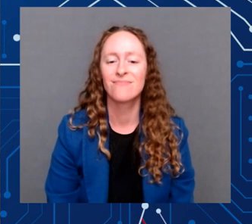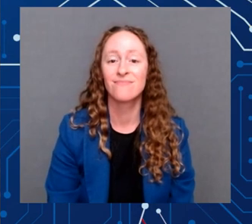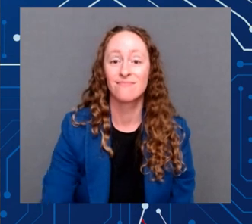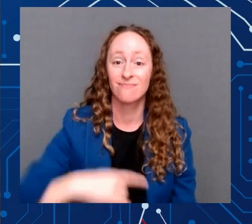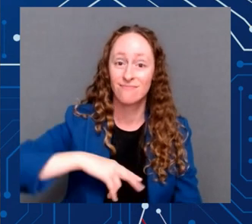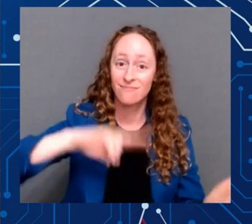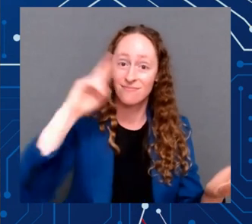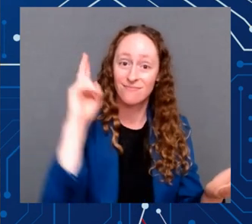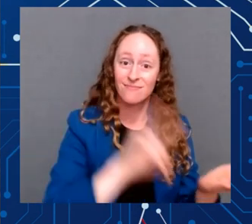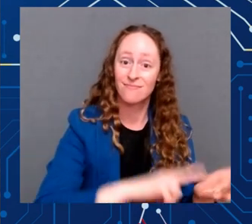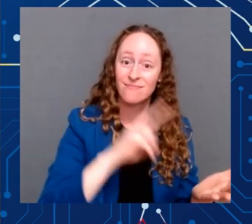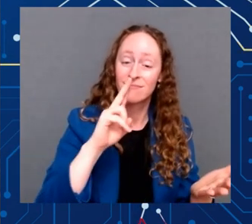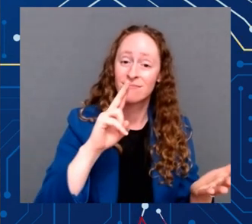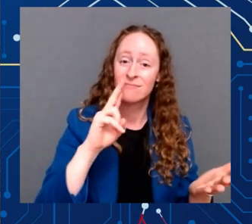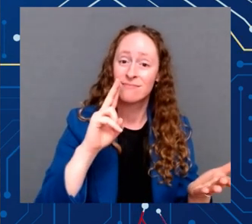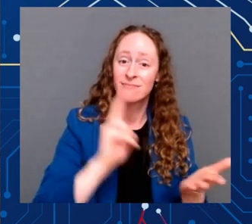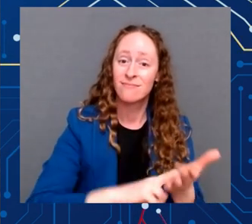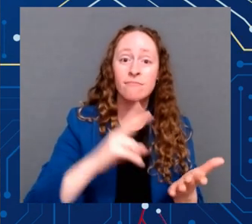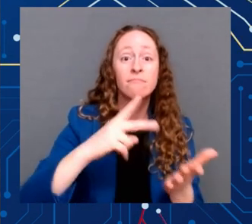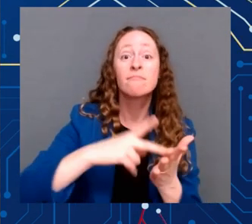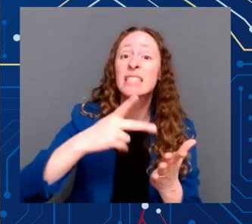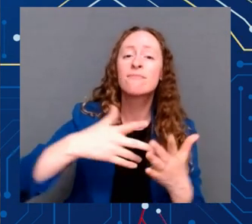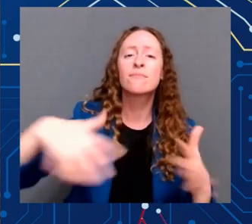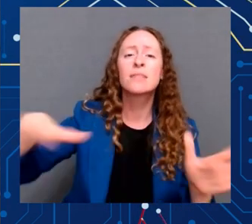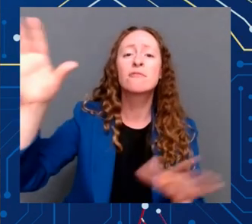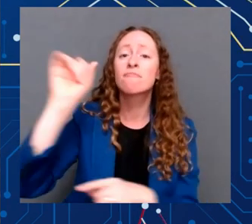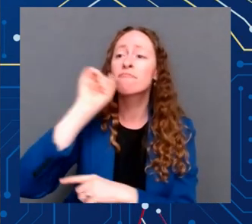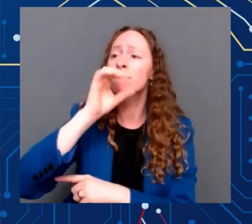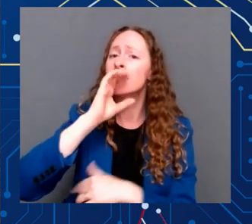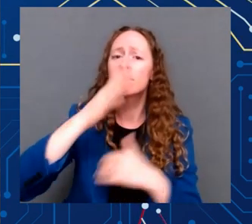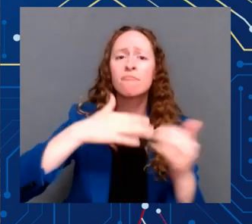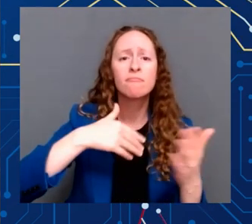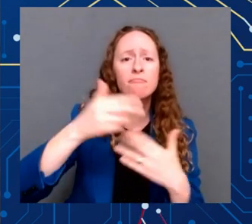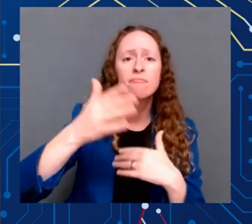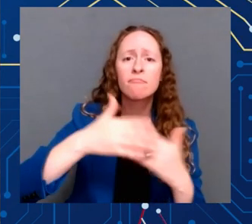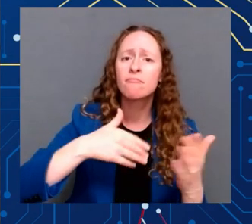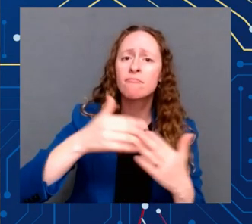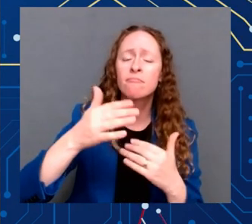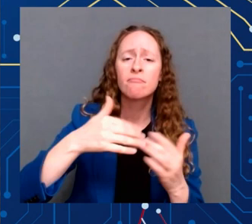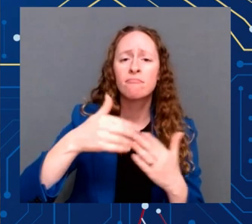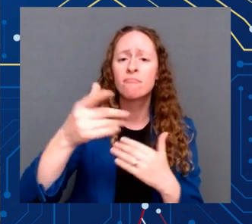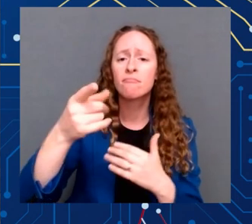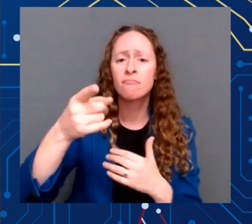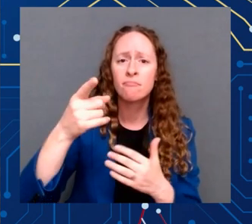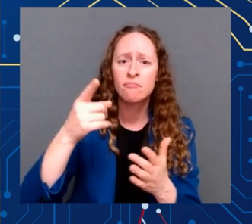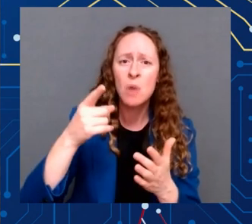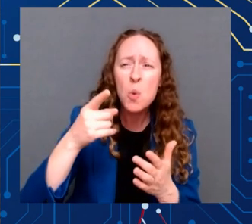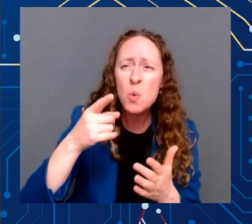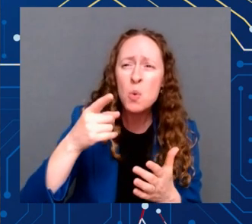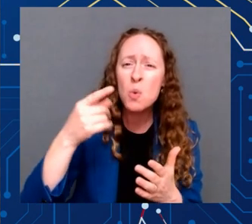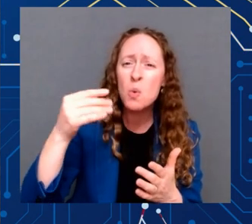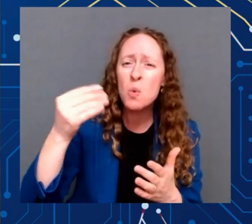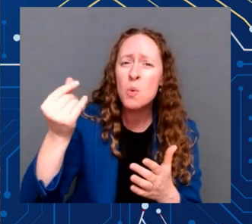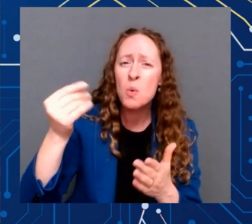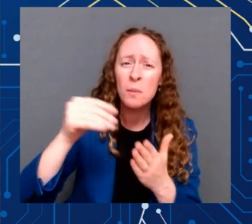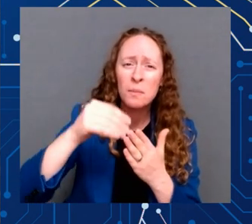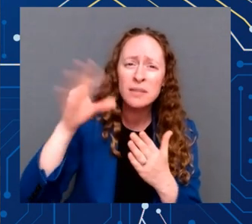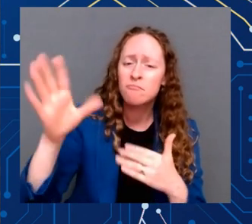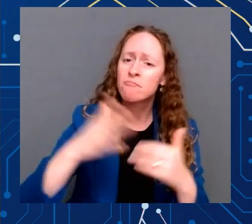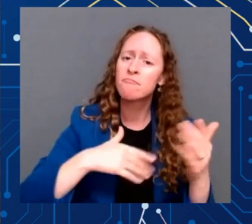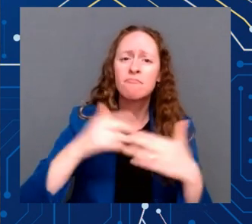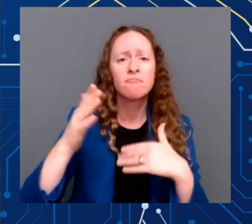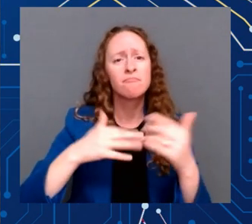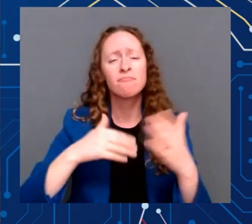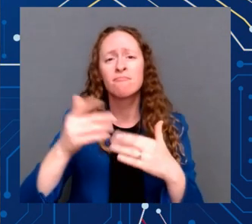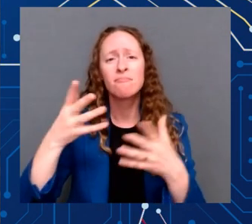Medicare, no matter how high — no matter how high their drug bills are, we'll never have to pay more than $2,000 a year. Just